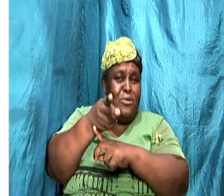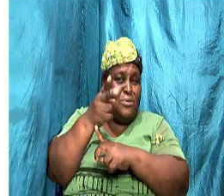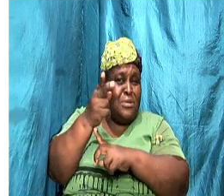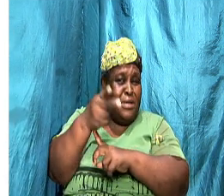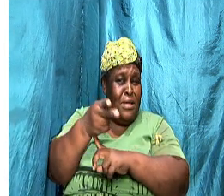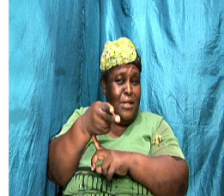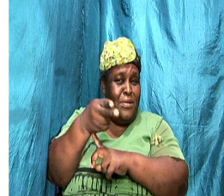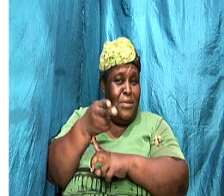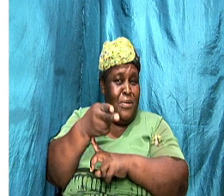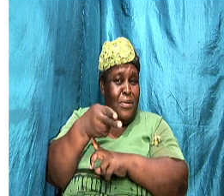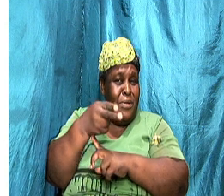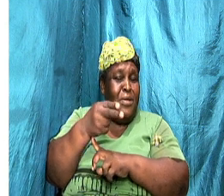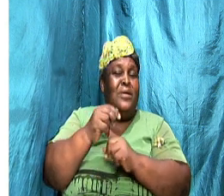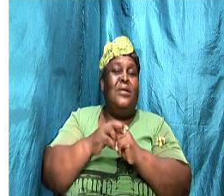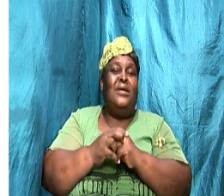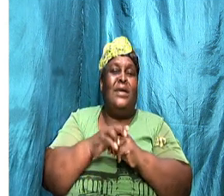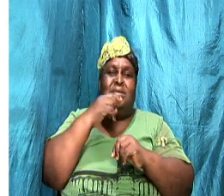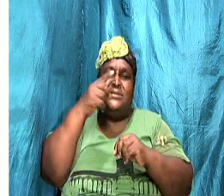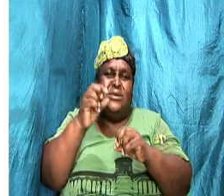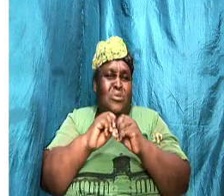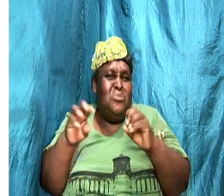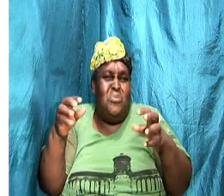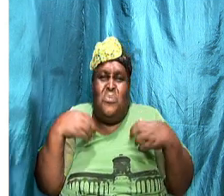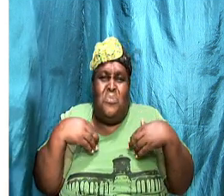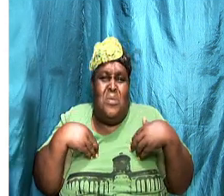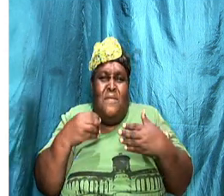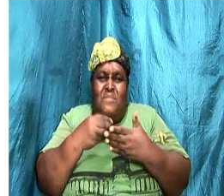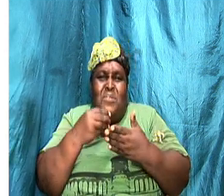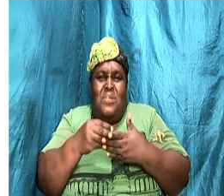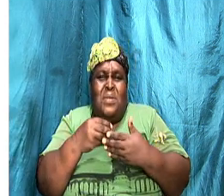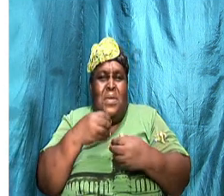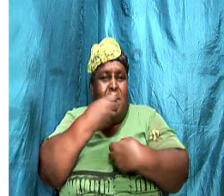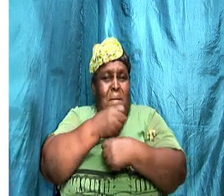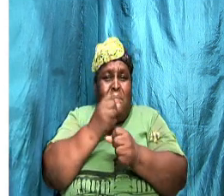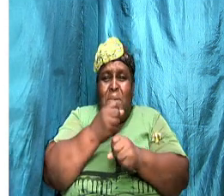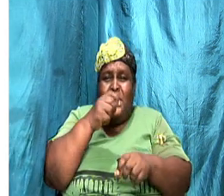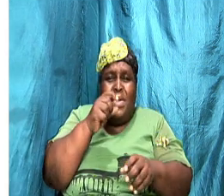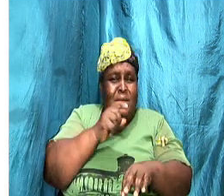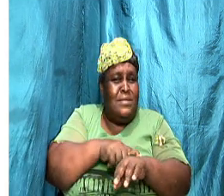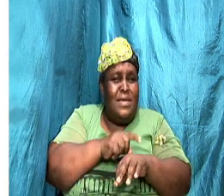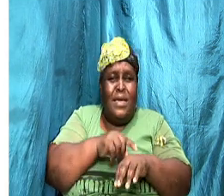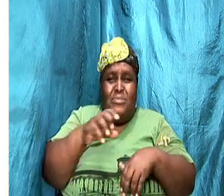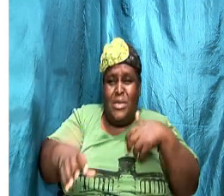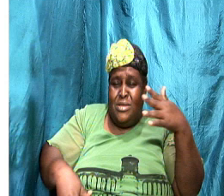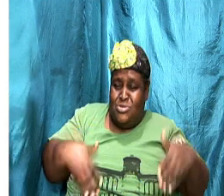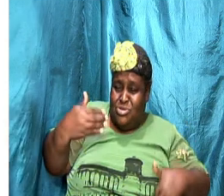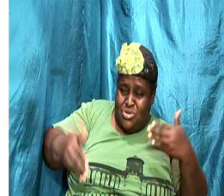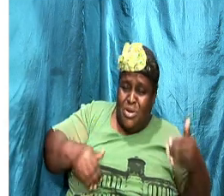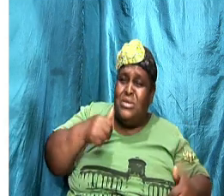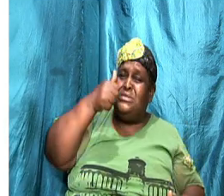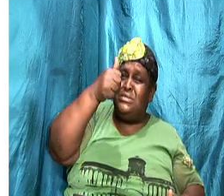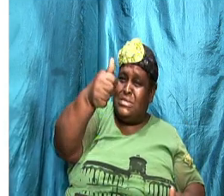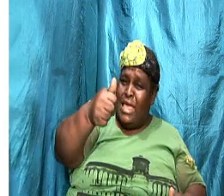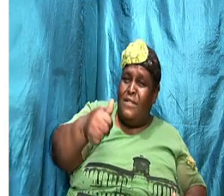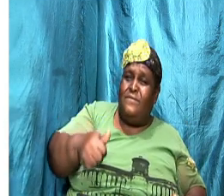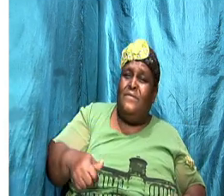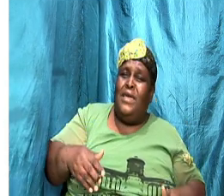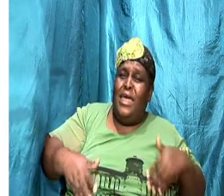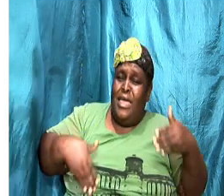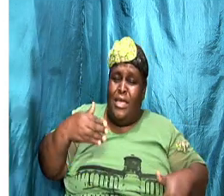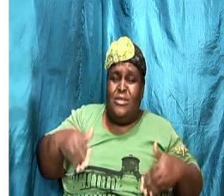so don't say boy you don't have the money make the time to enjoy yourselves make the time to enjoy your marriage